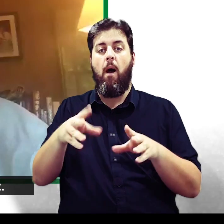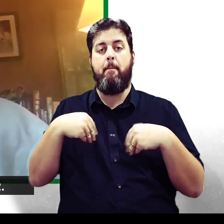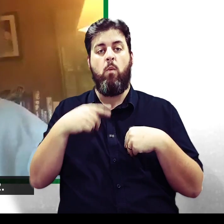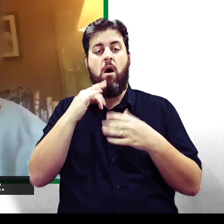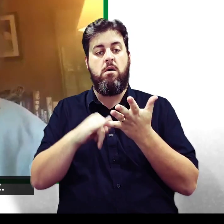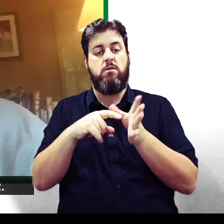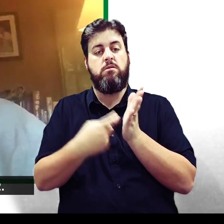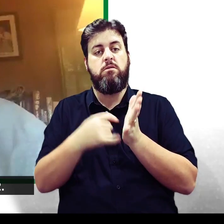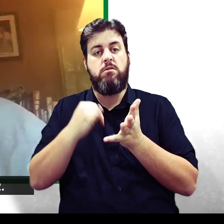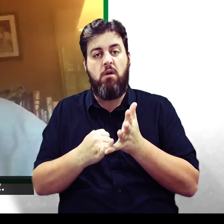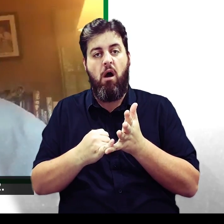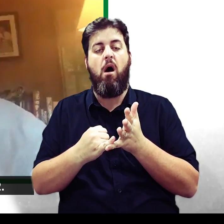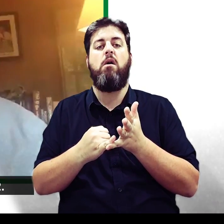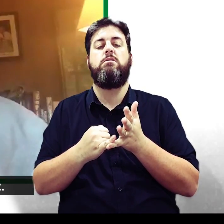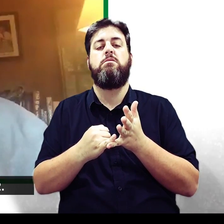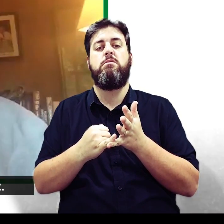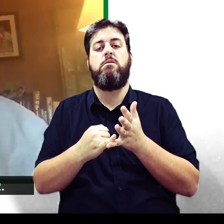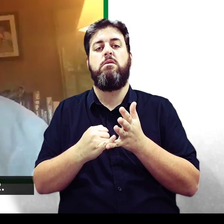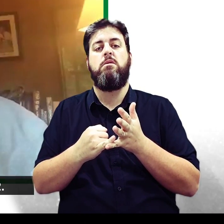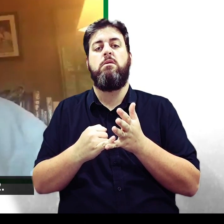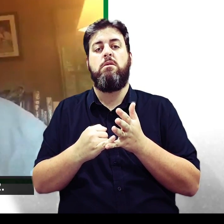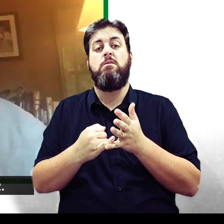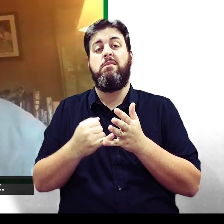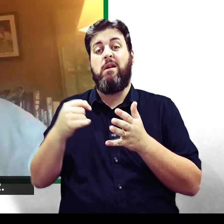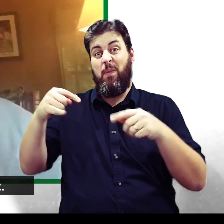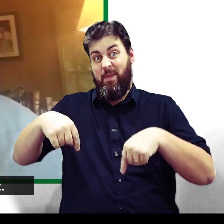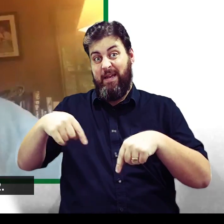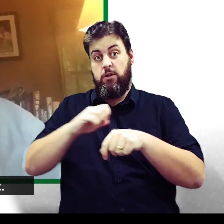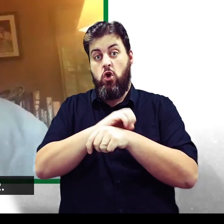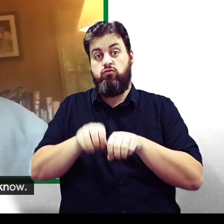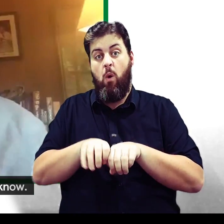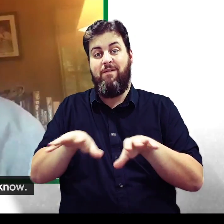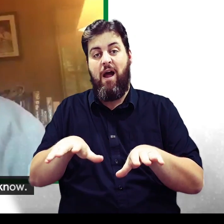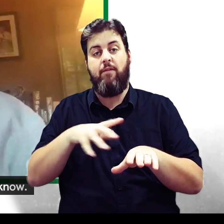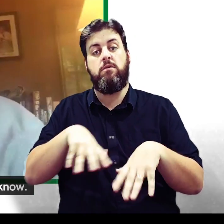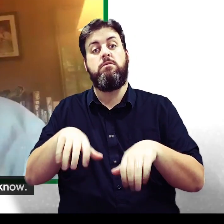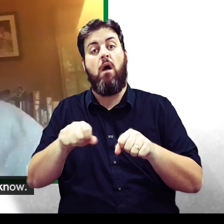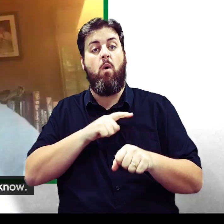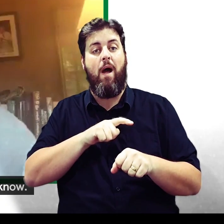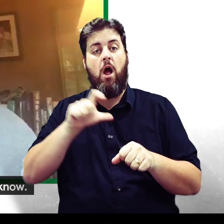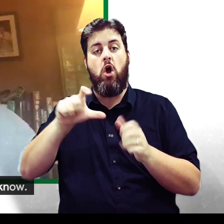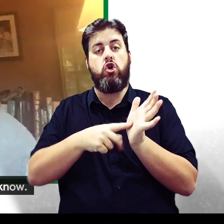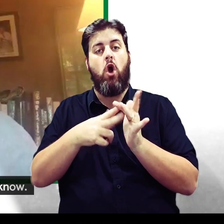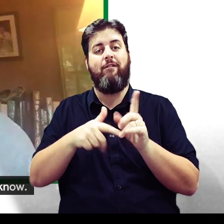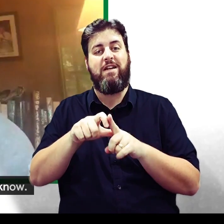things like SARS. And this current epidemic is caused by COVID-2. Now,